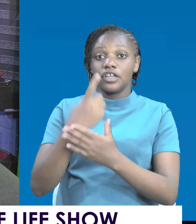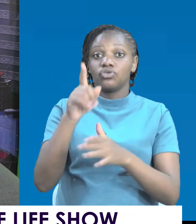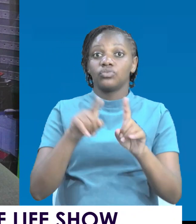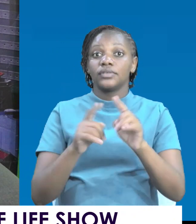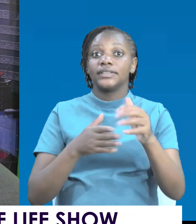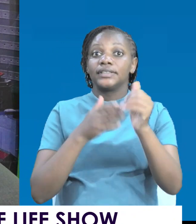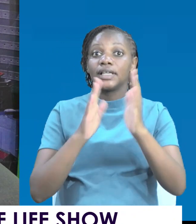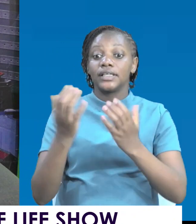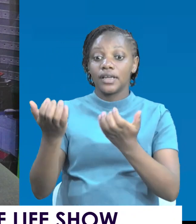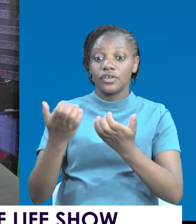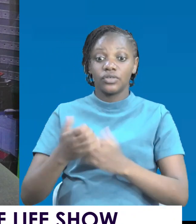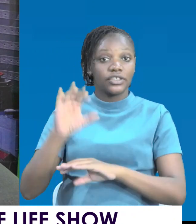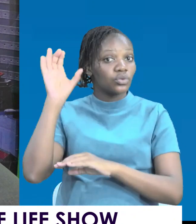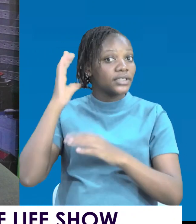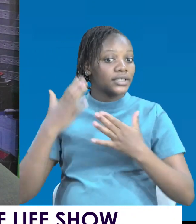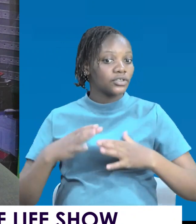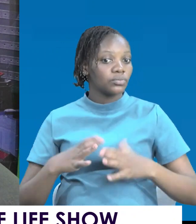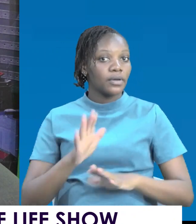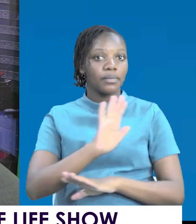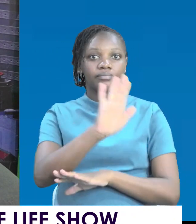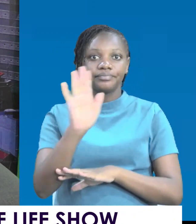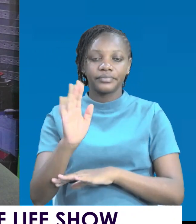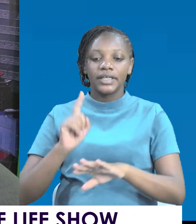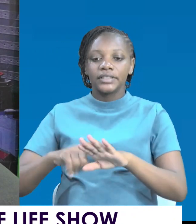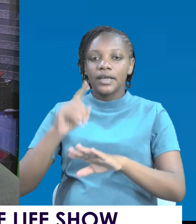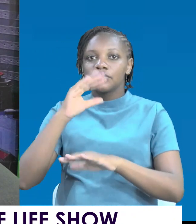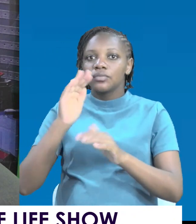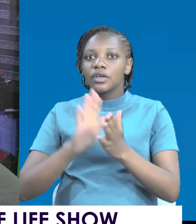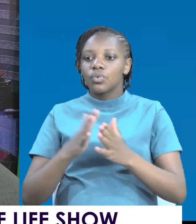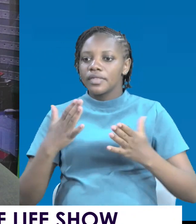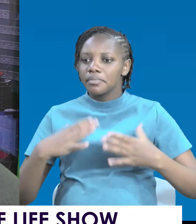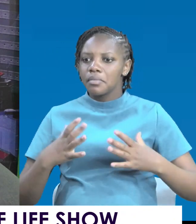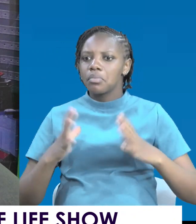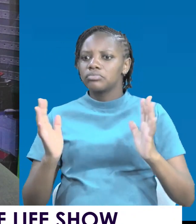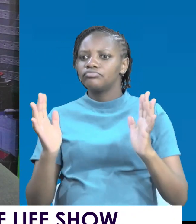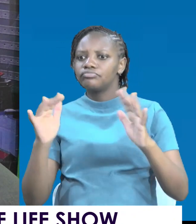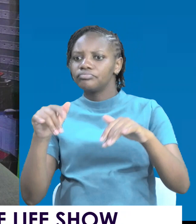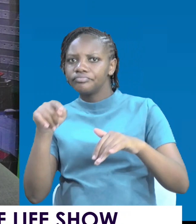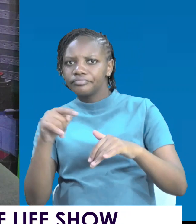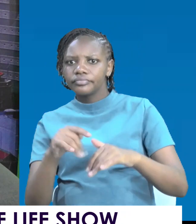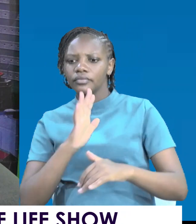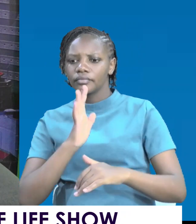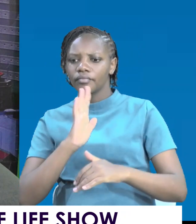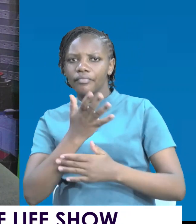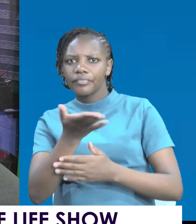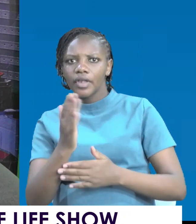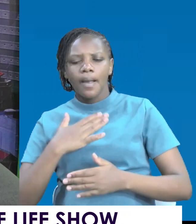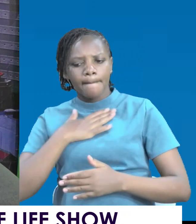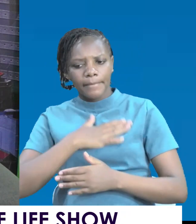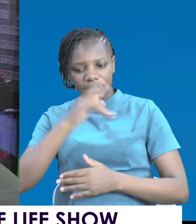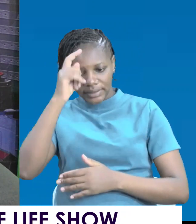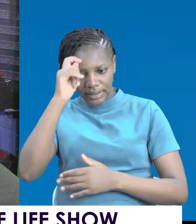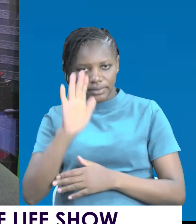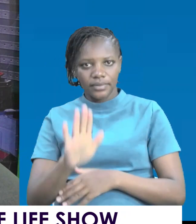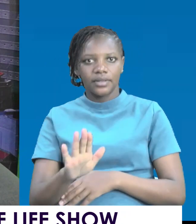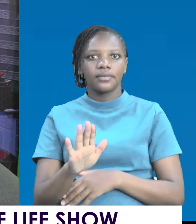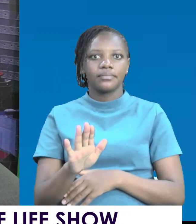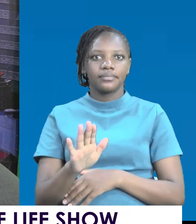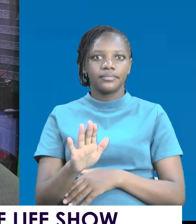listen to your people. When you are talking to a crowd of the people you lead, be respectful.